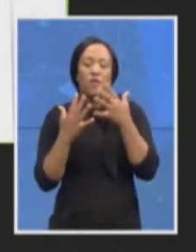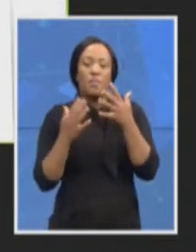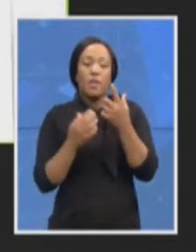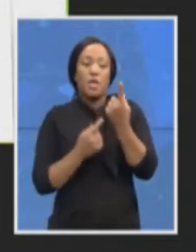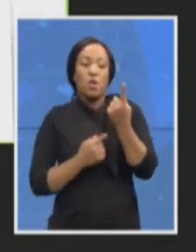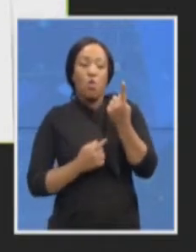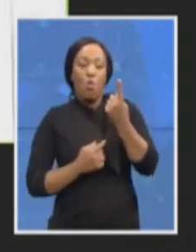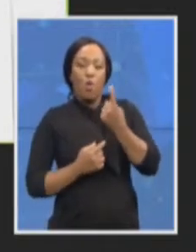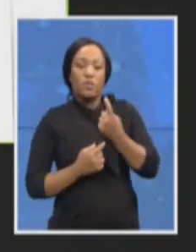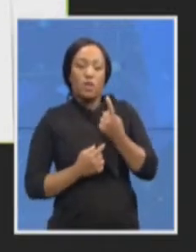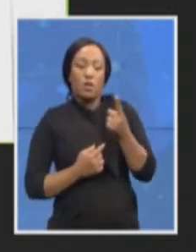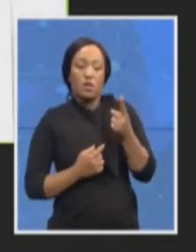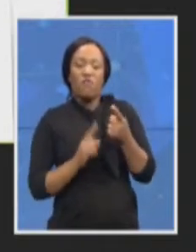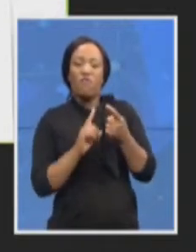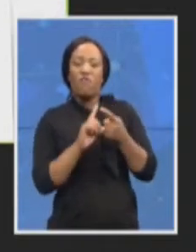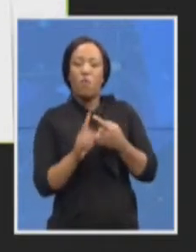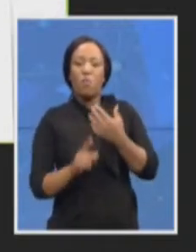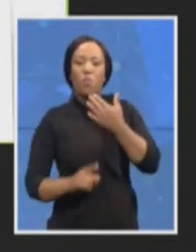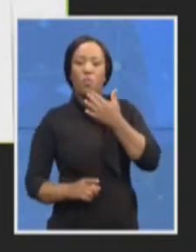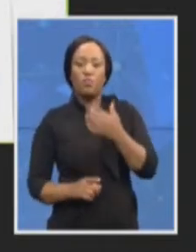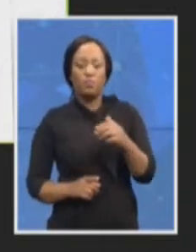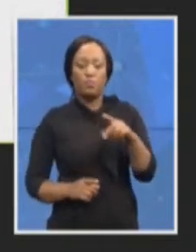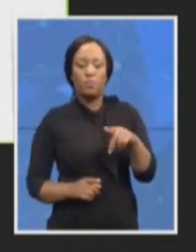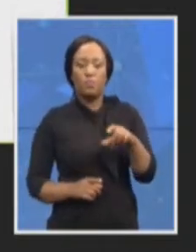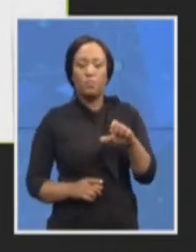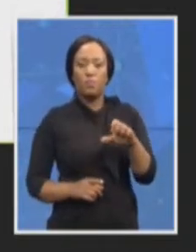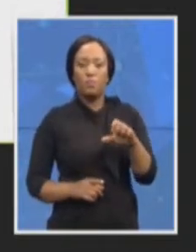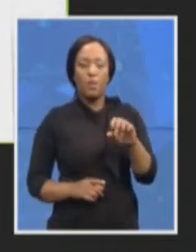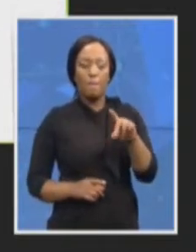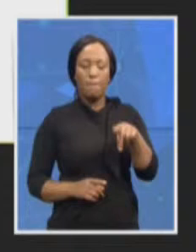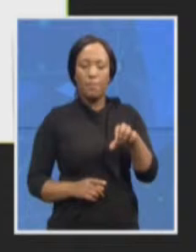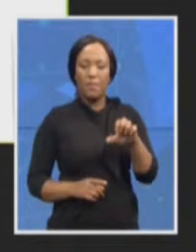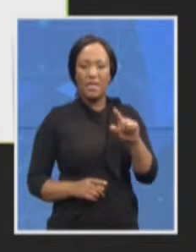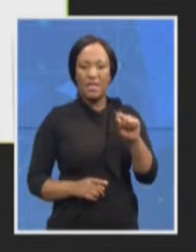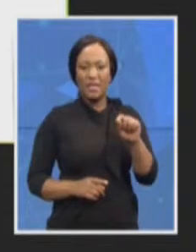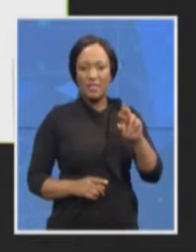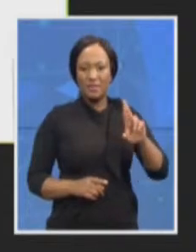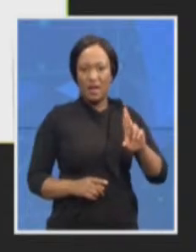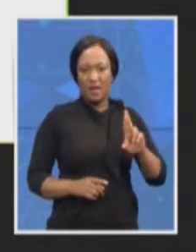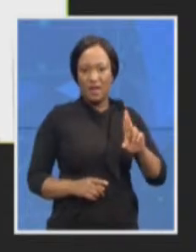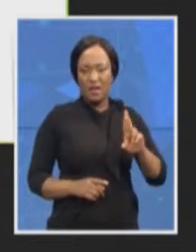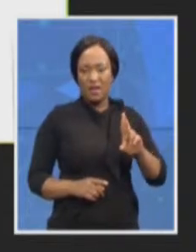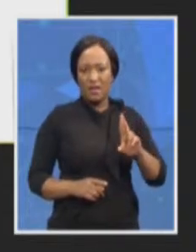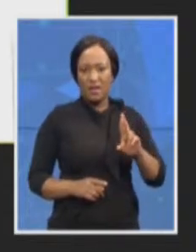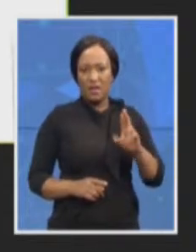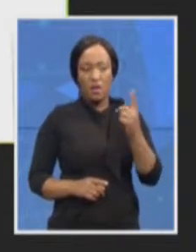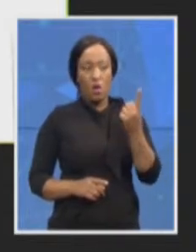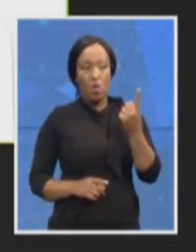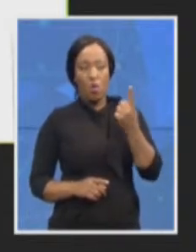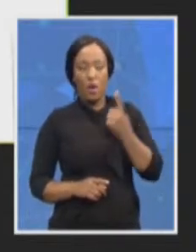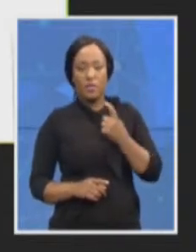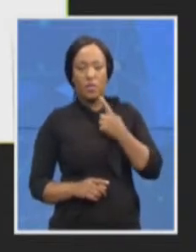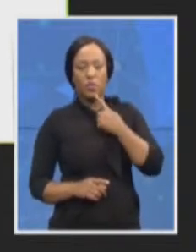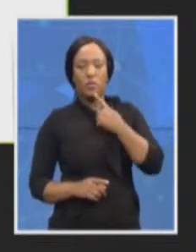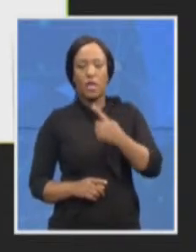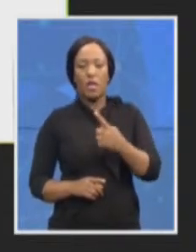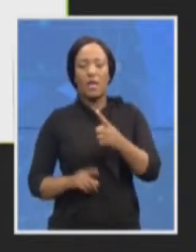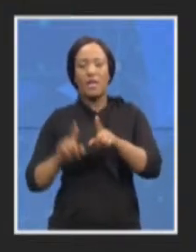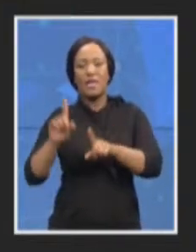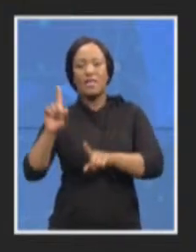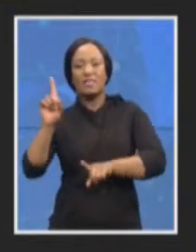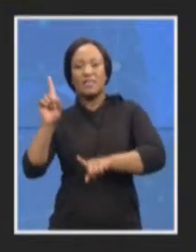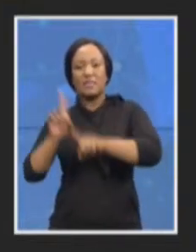So, your question is what was the biggest successes? The idea has